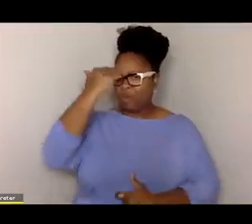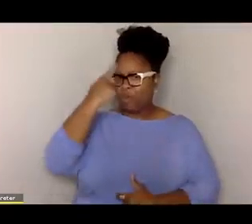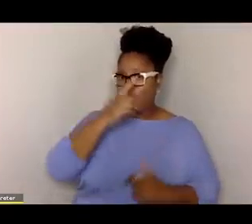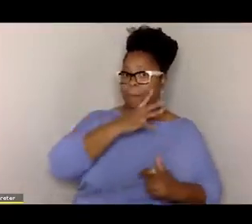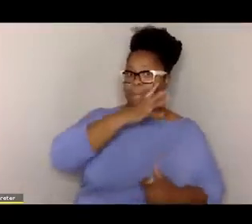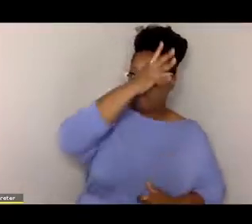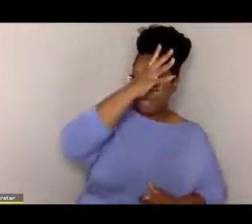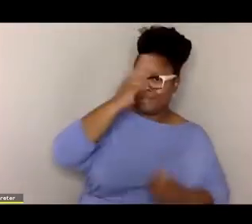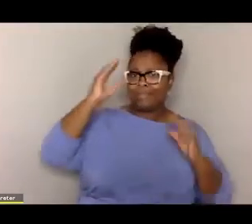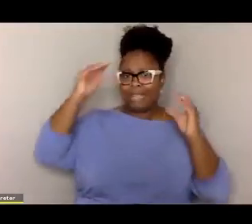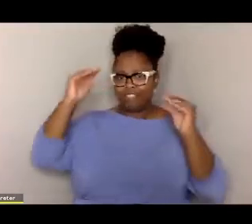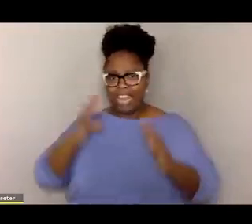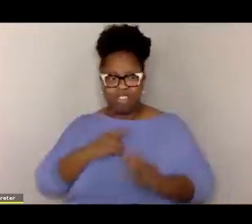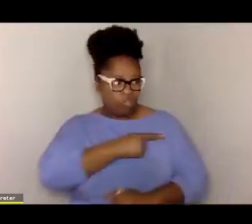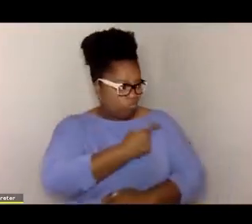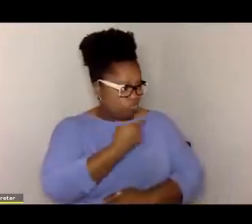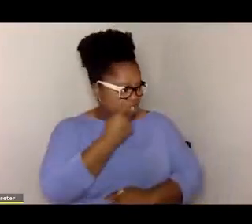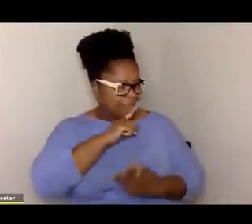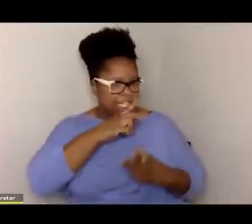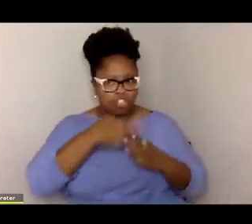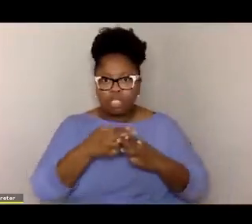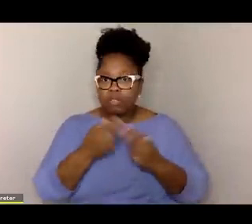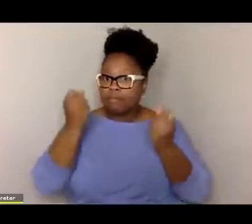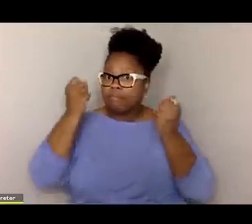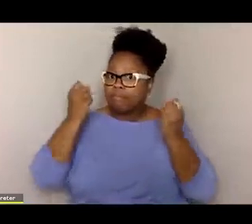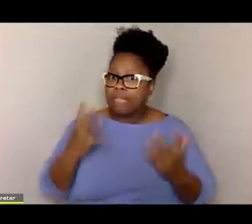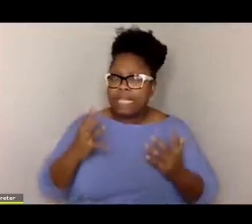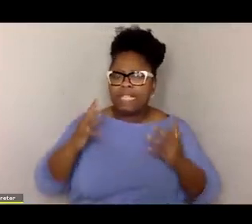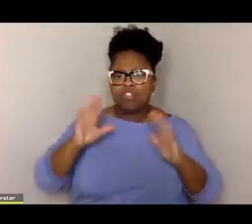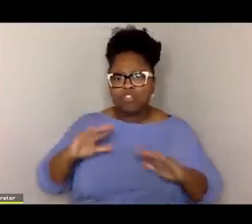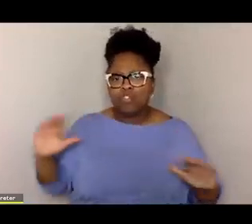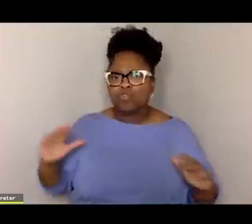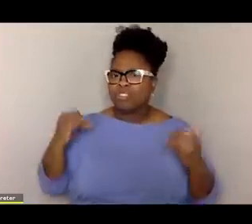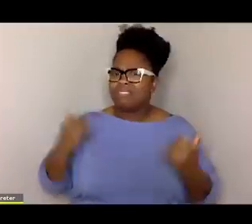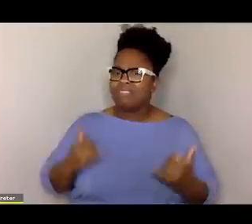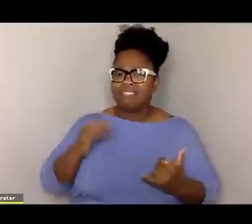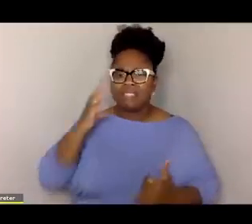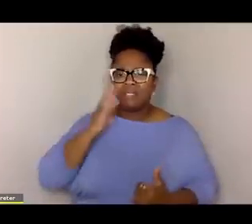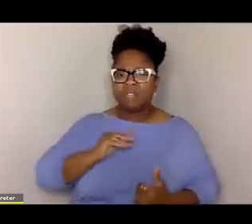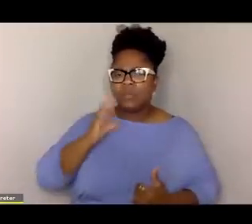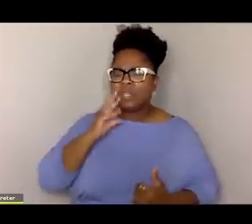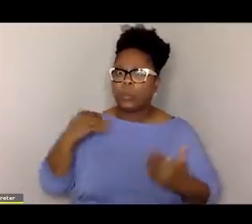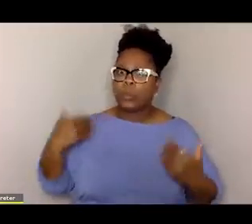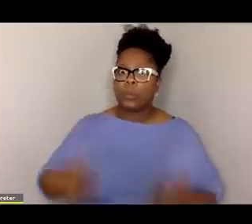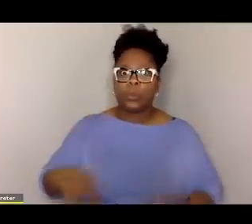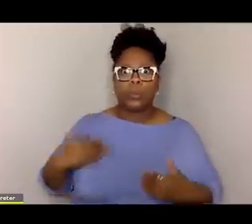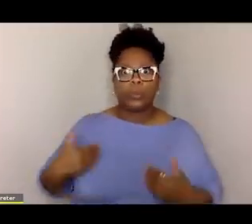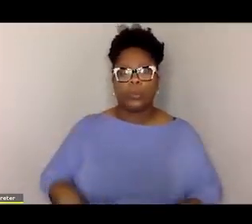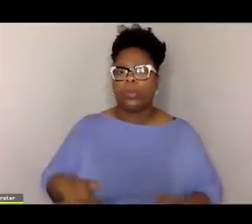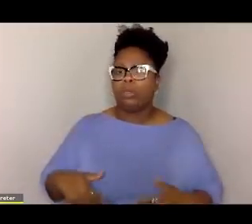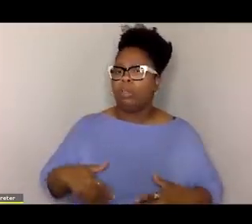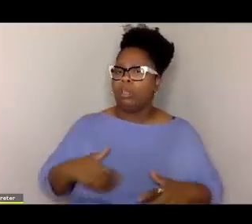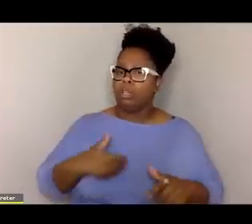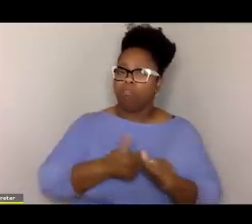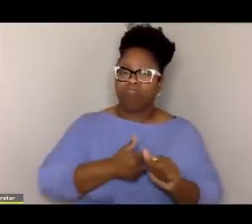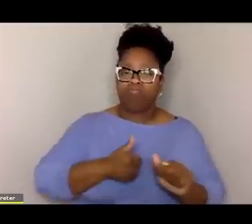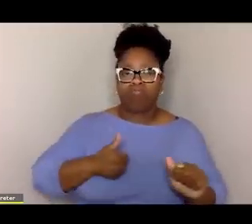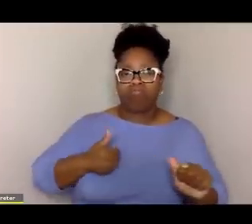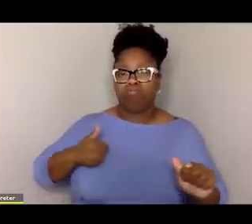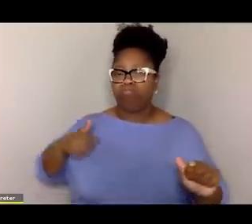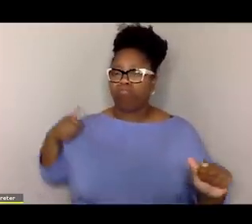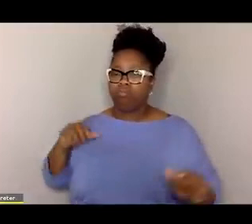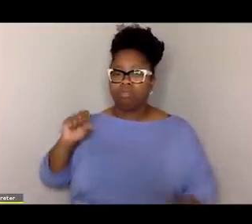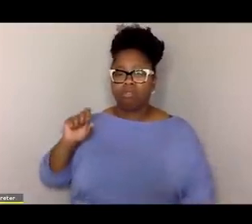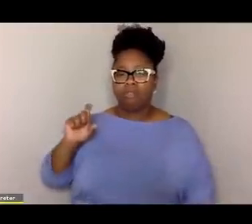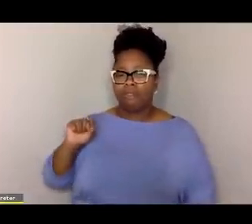I know for parents and educators. You were just mentioning that so many children are experiencing major setbacks